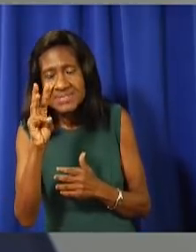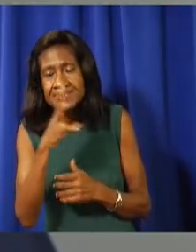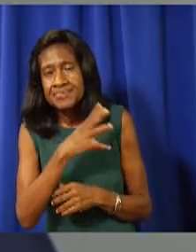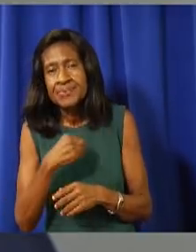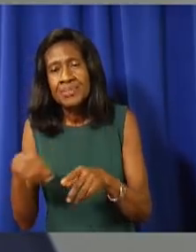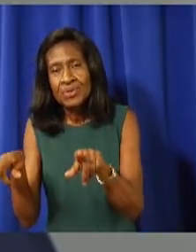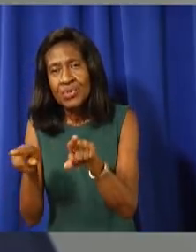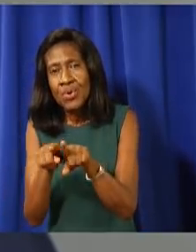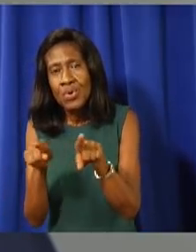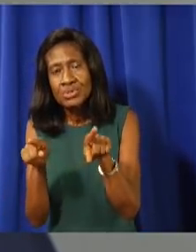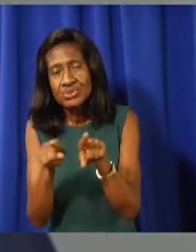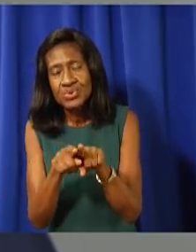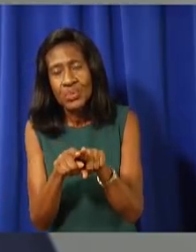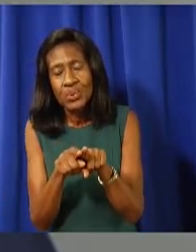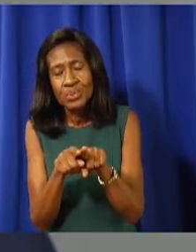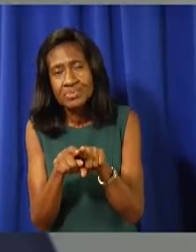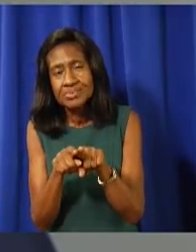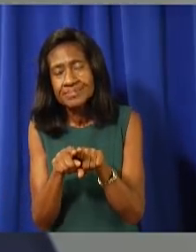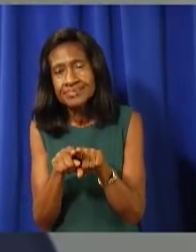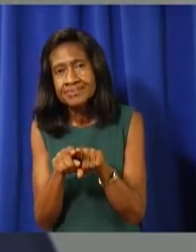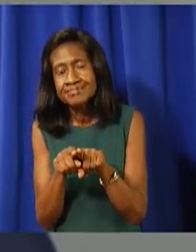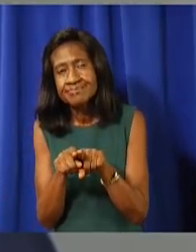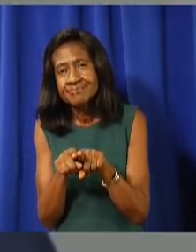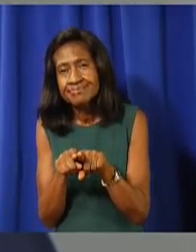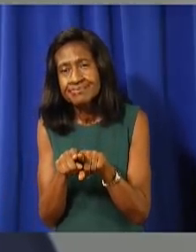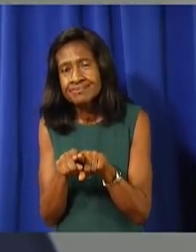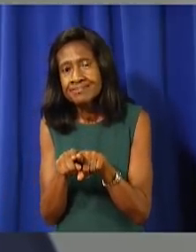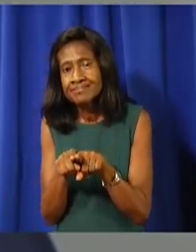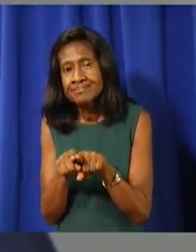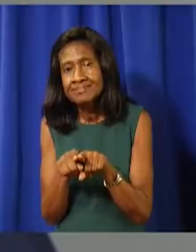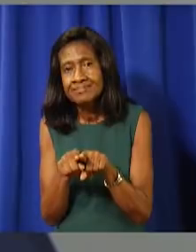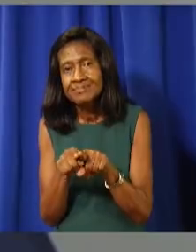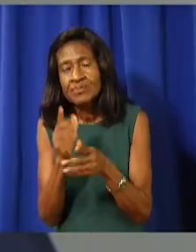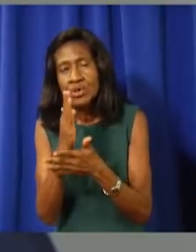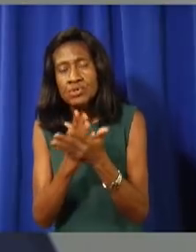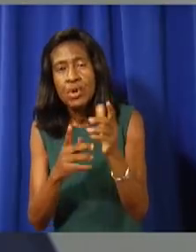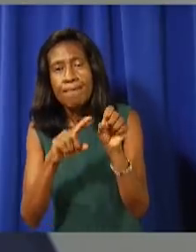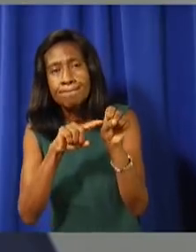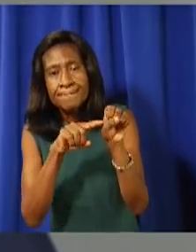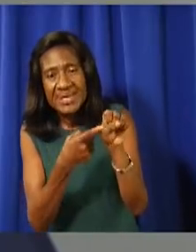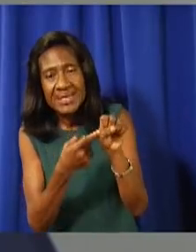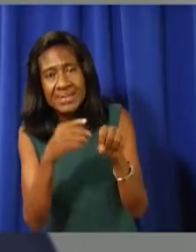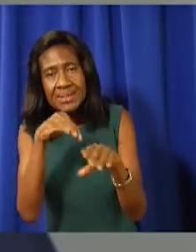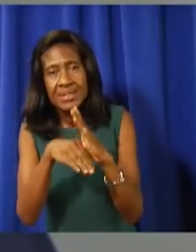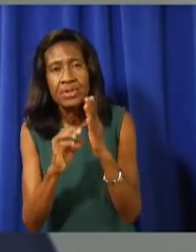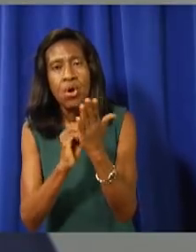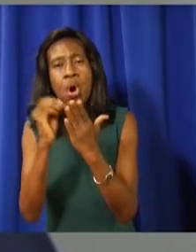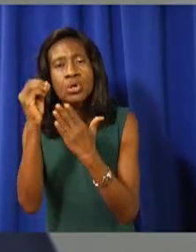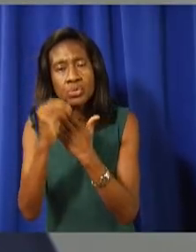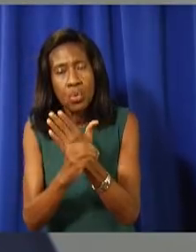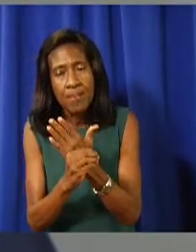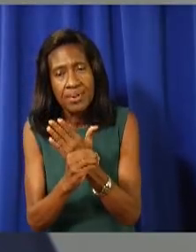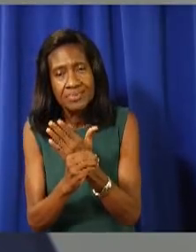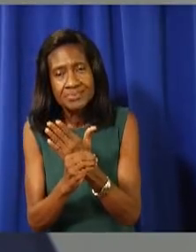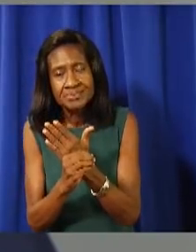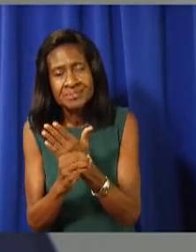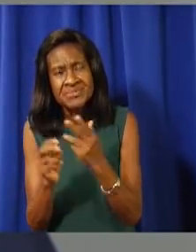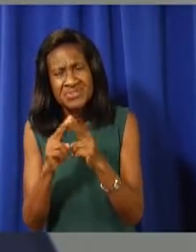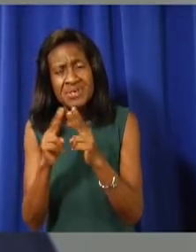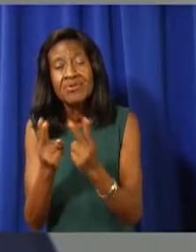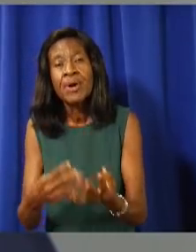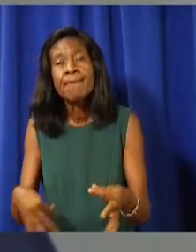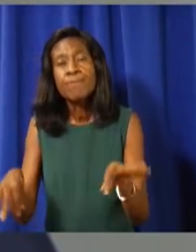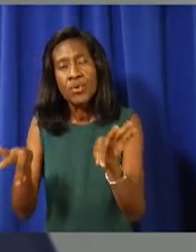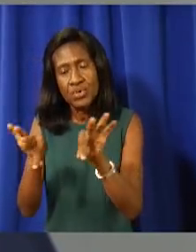some starting in October. So, it's important, I'm glad you asked the question because